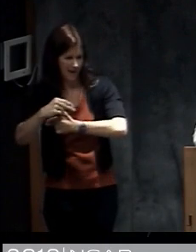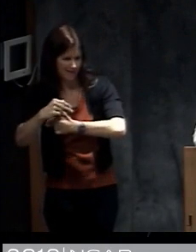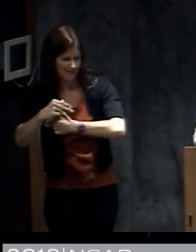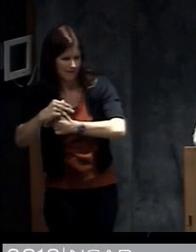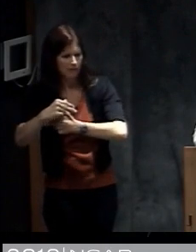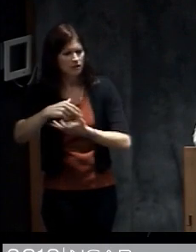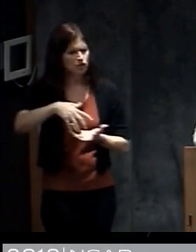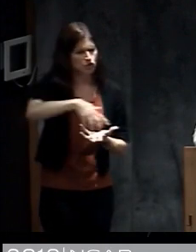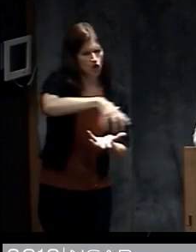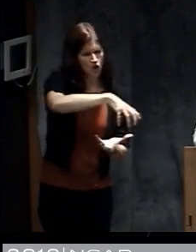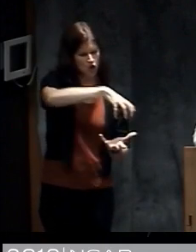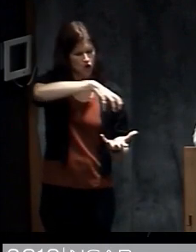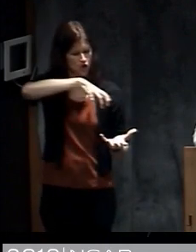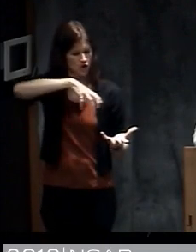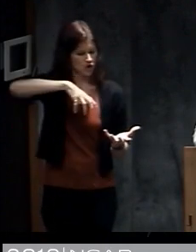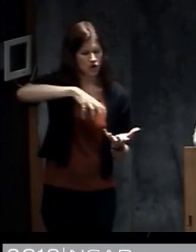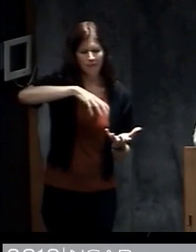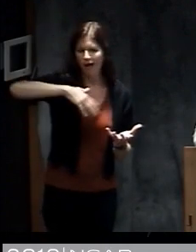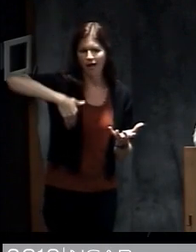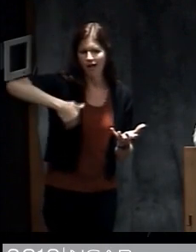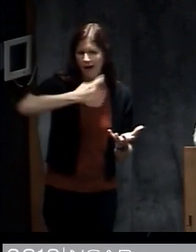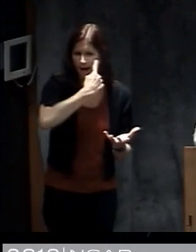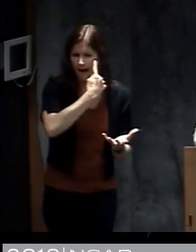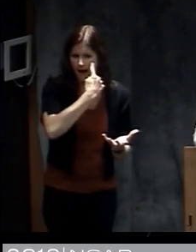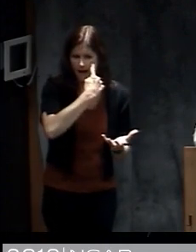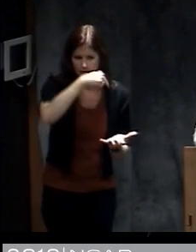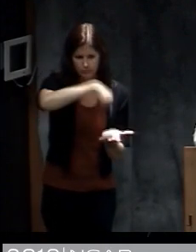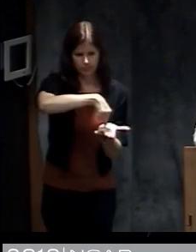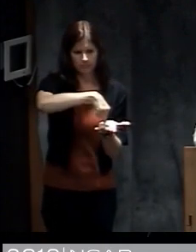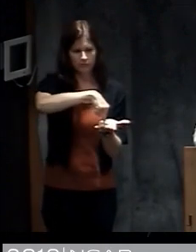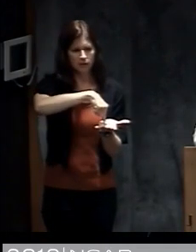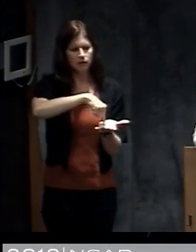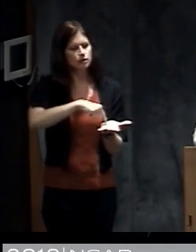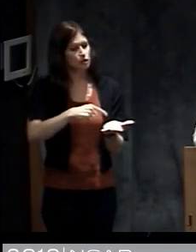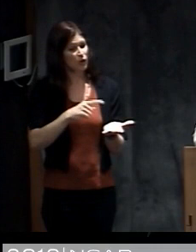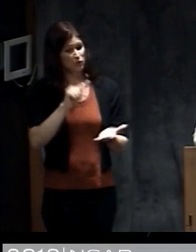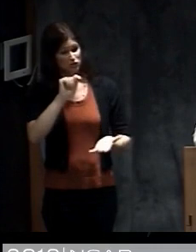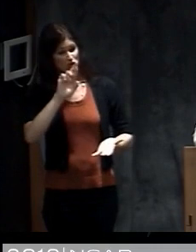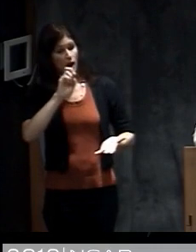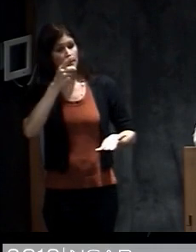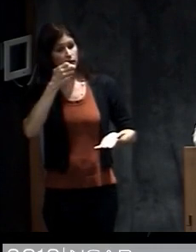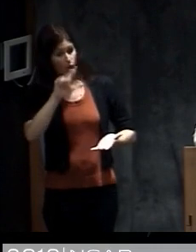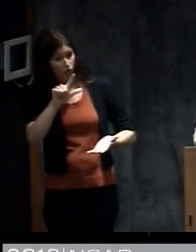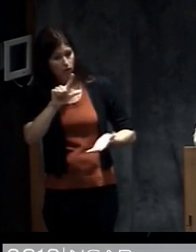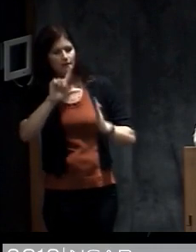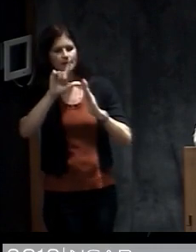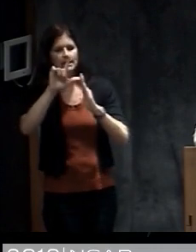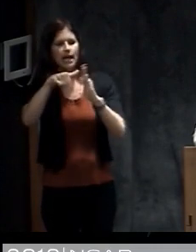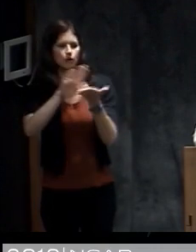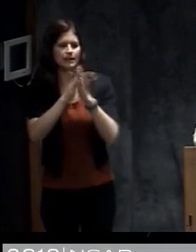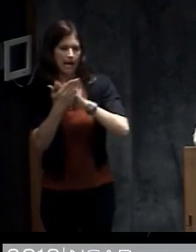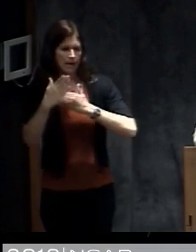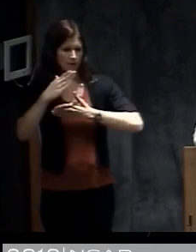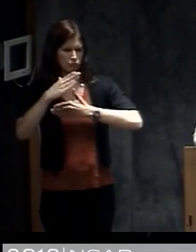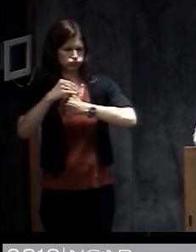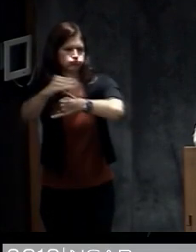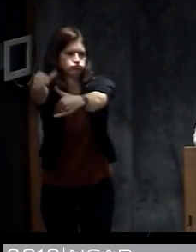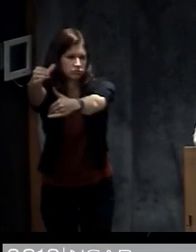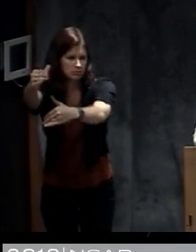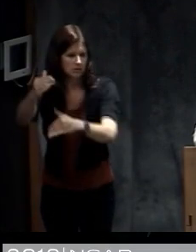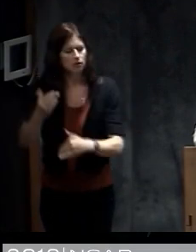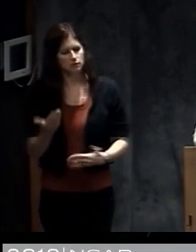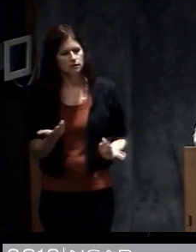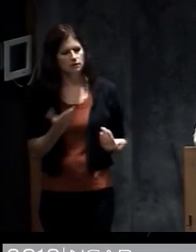circulation but it doesn't have a well-formed eye yet and the circulation isn't as strong so this tropical storm later became a hurricane. So that's how hurricanes form they're usually tropical